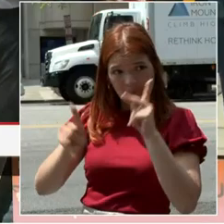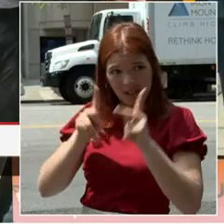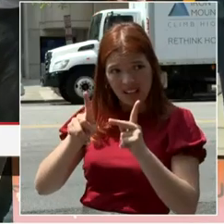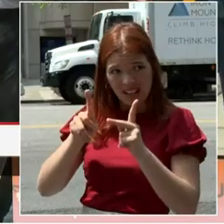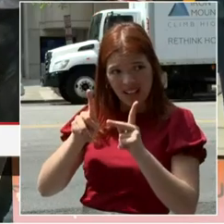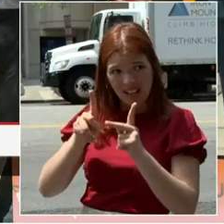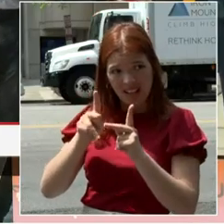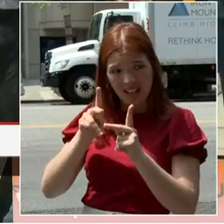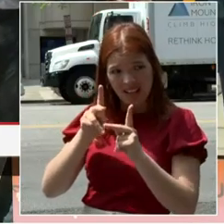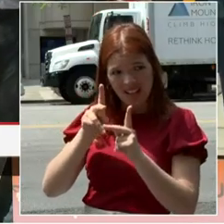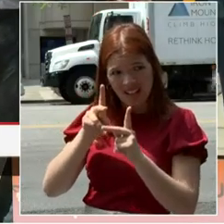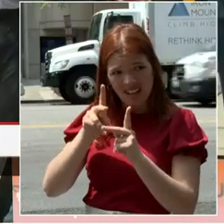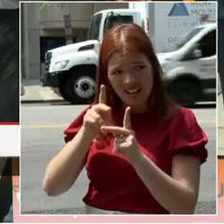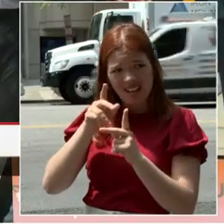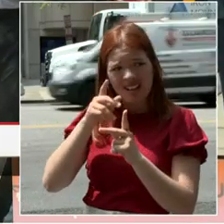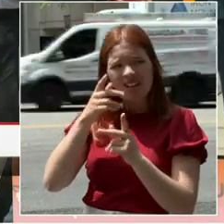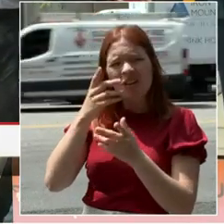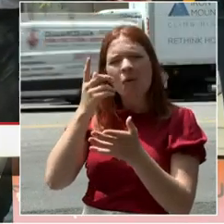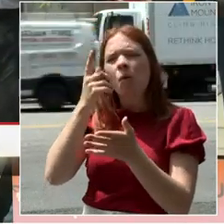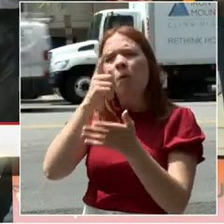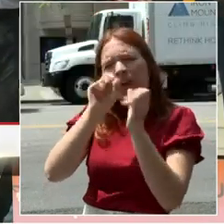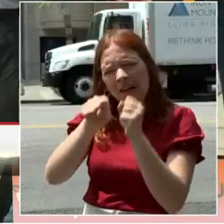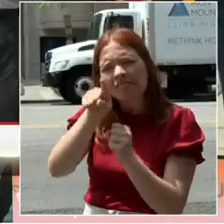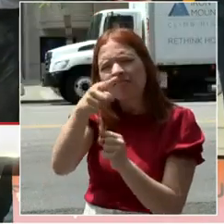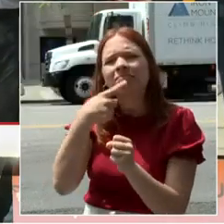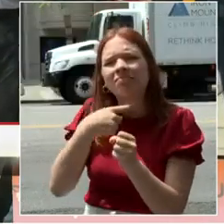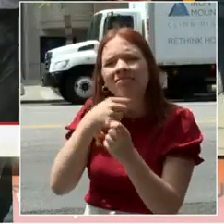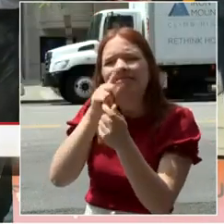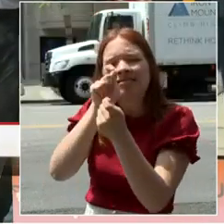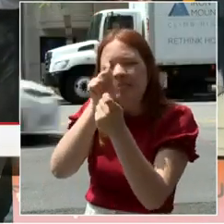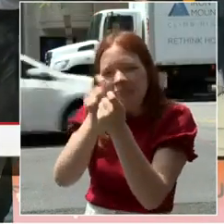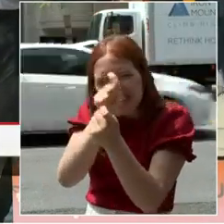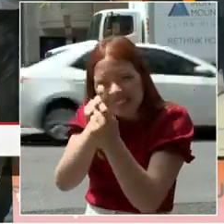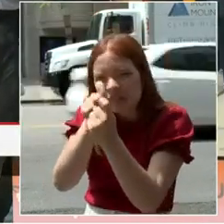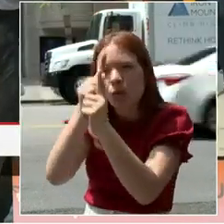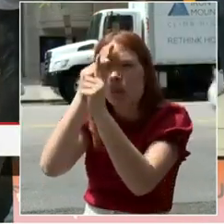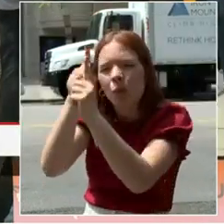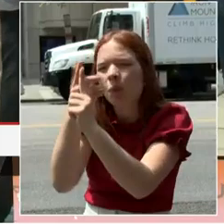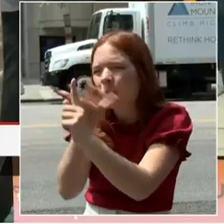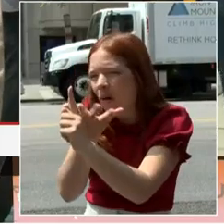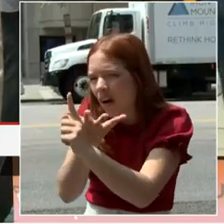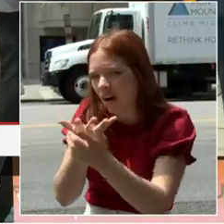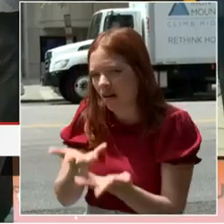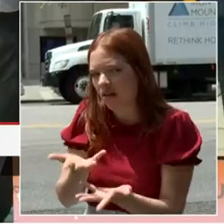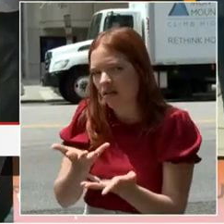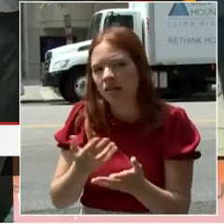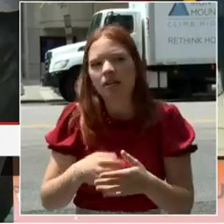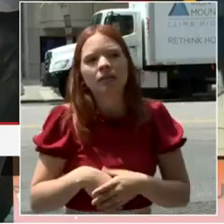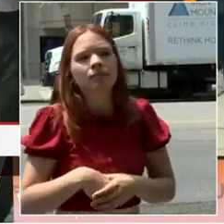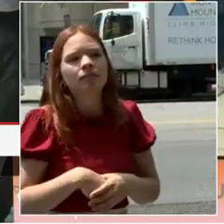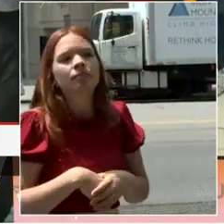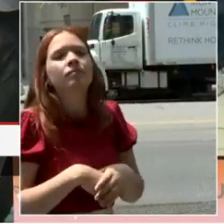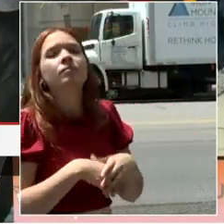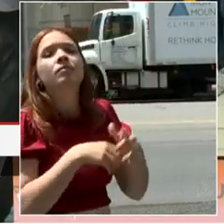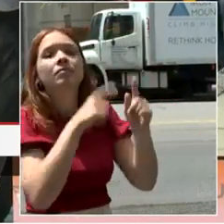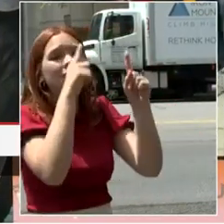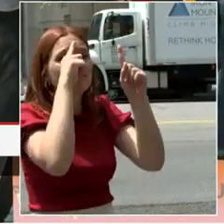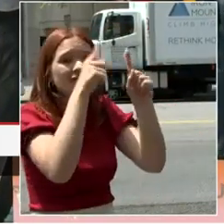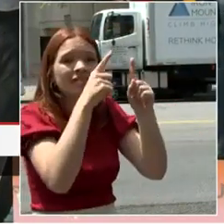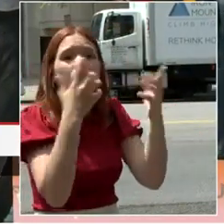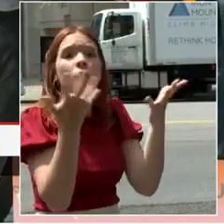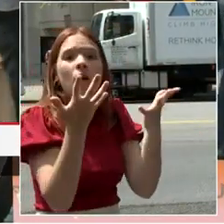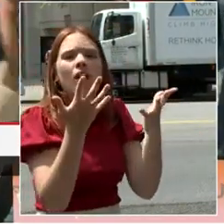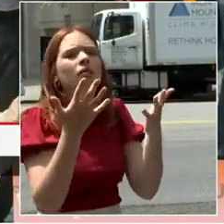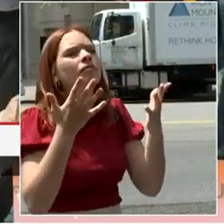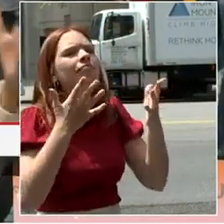underlying all of this work? The guiding question. Yes. A vibrant, robust downtown that contributes